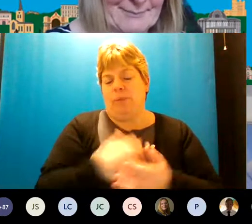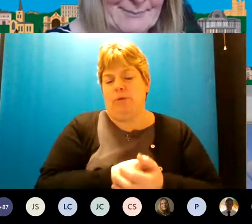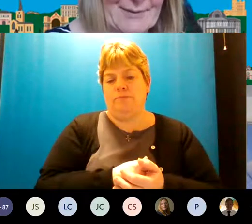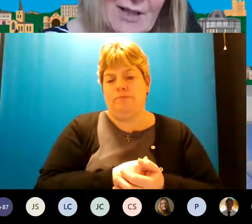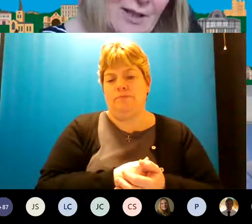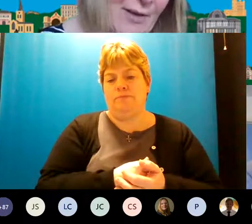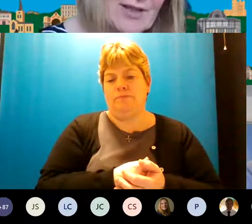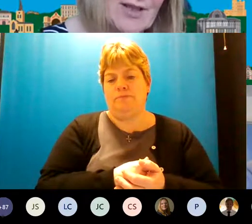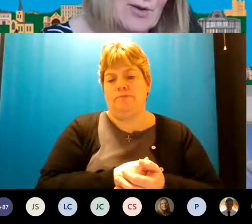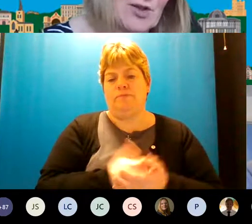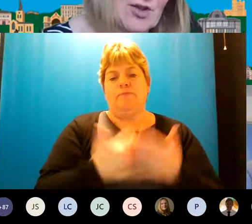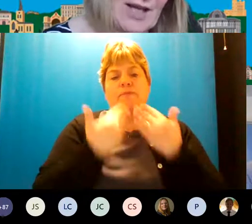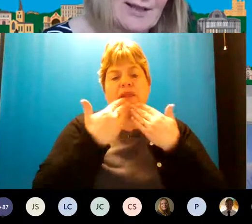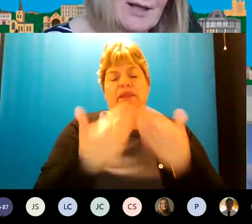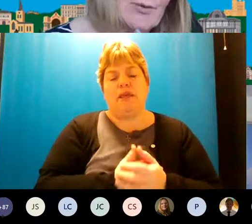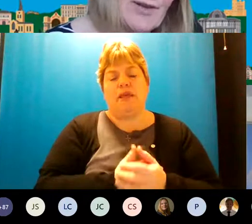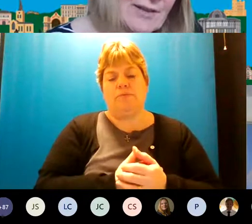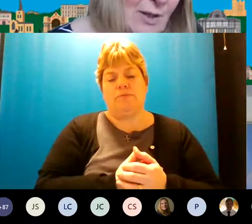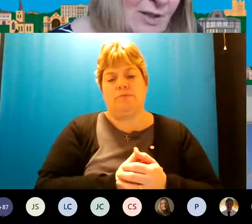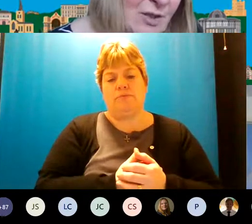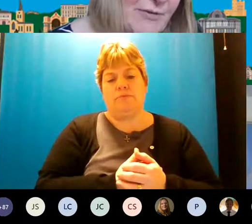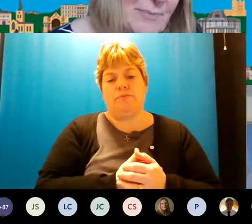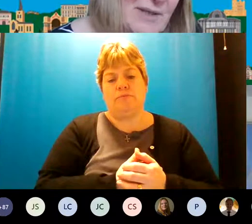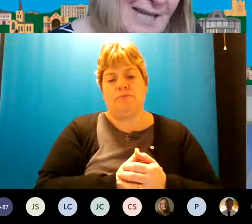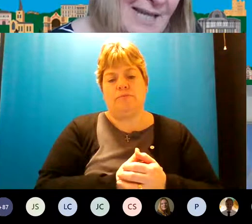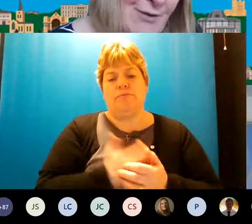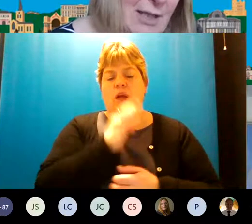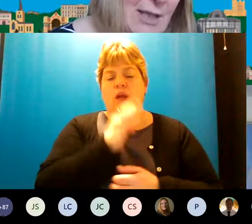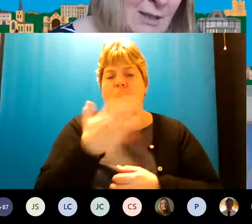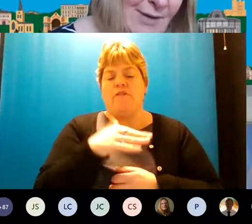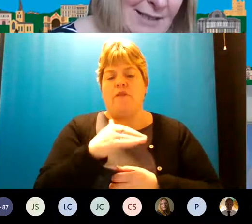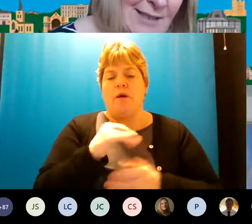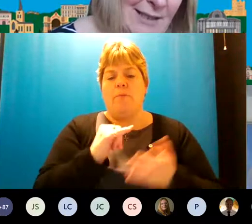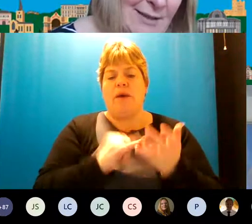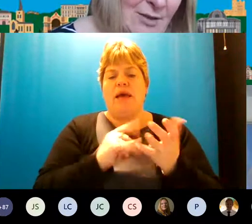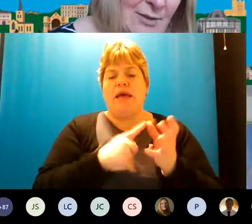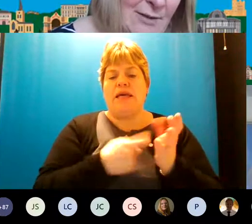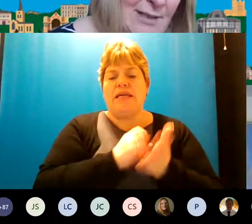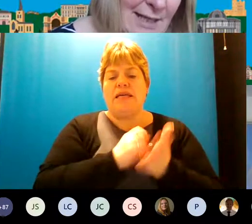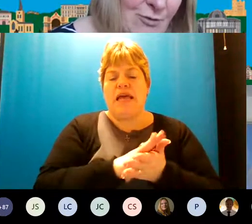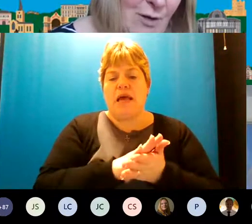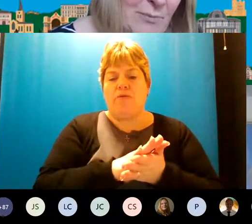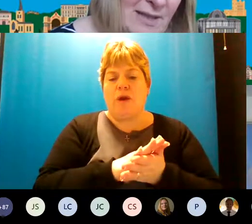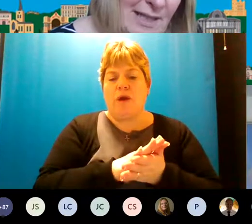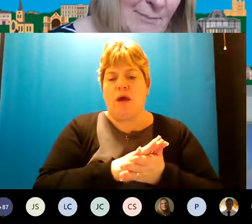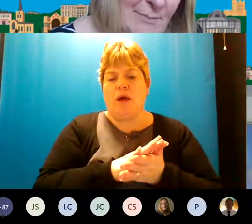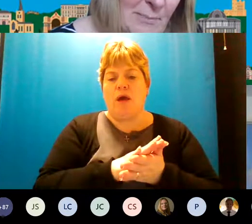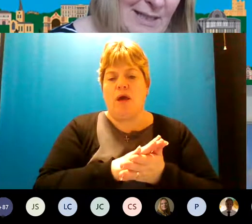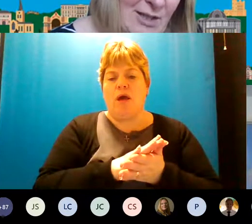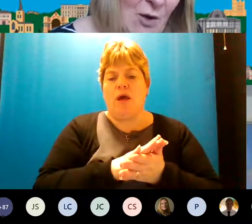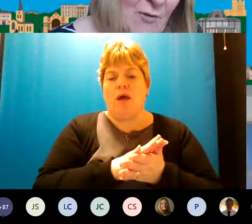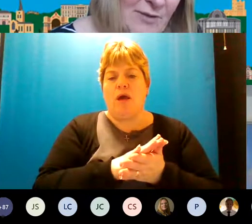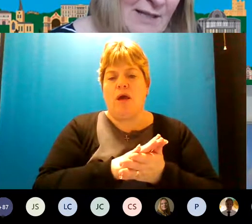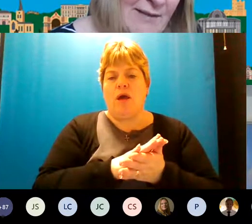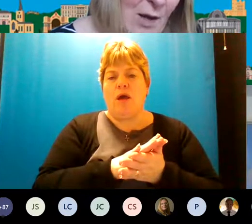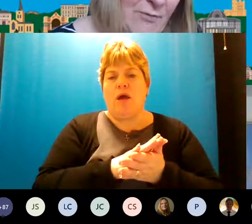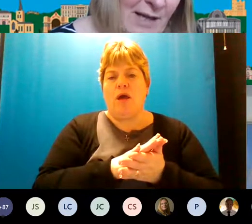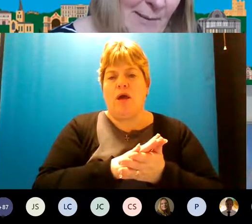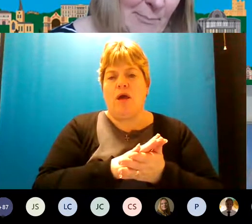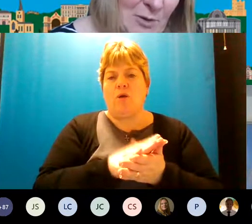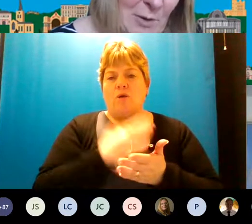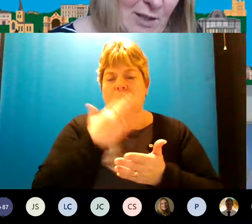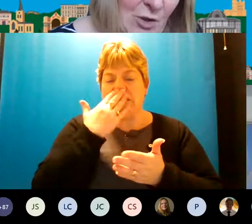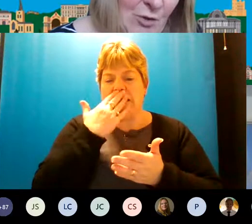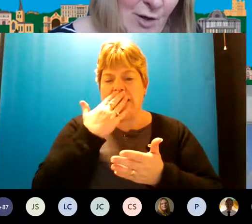thank you ever so much jen we've had a question from sarah tourette's syndrome seems missed often